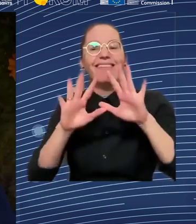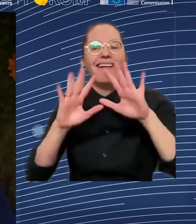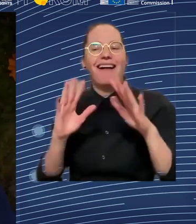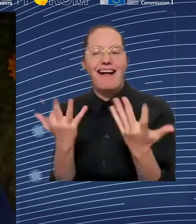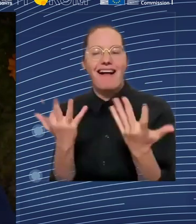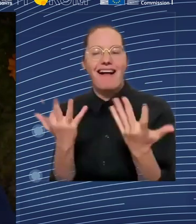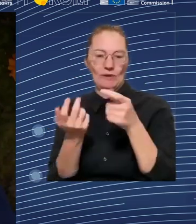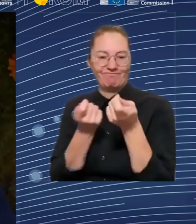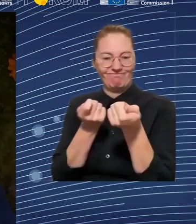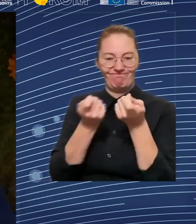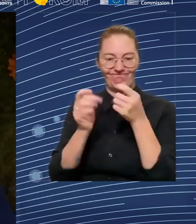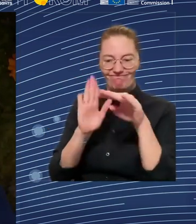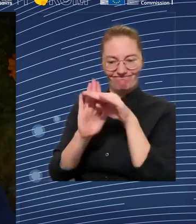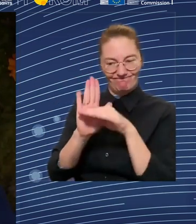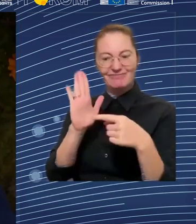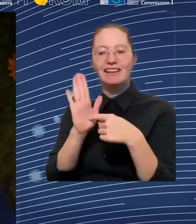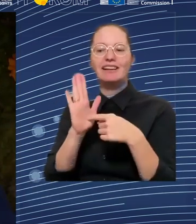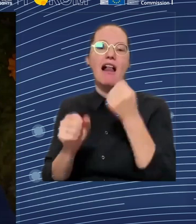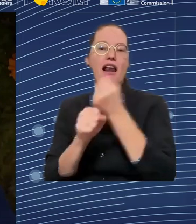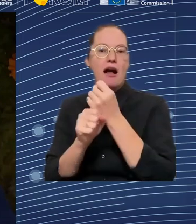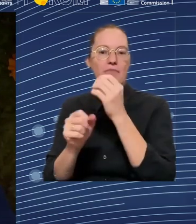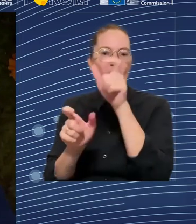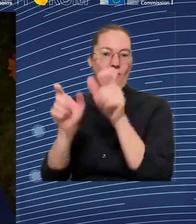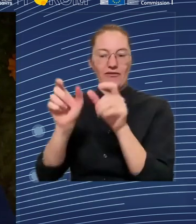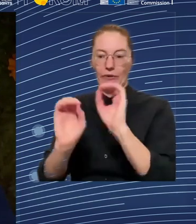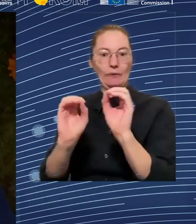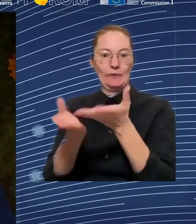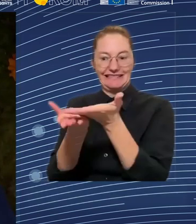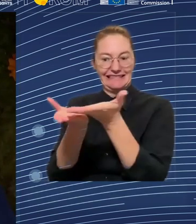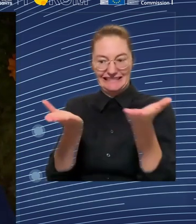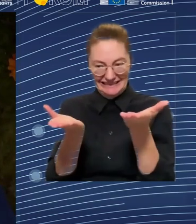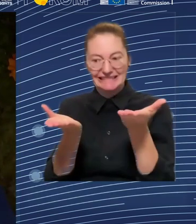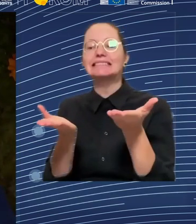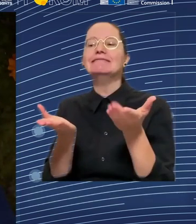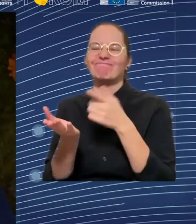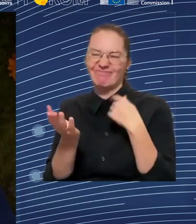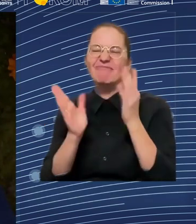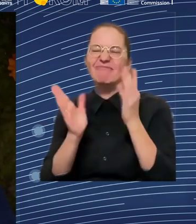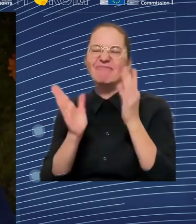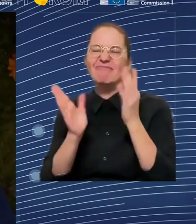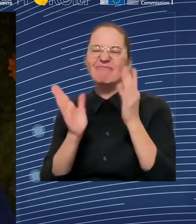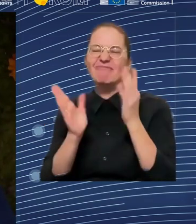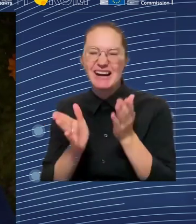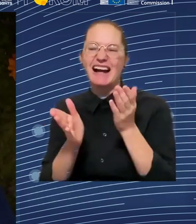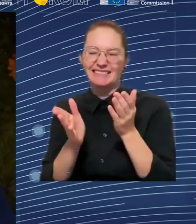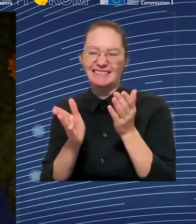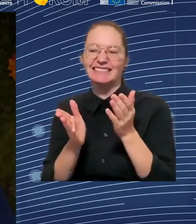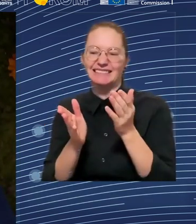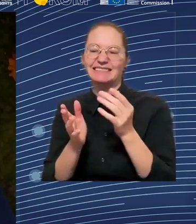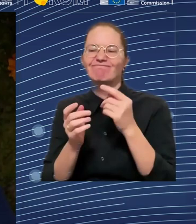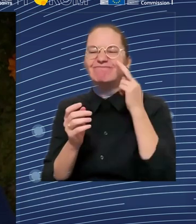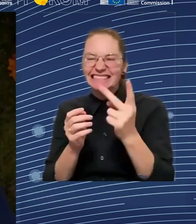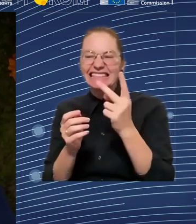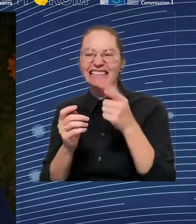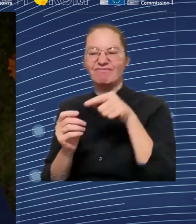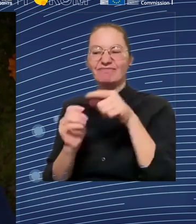is I know that OECD, I think they measure labor shortage because of vacancies, right? Okay. It's more